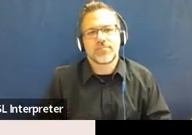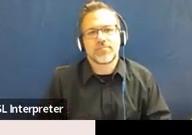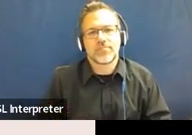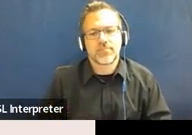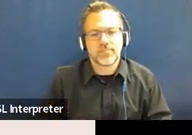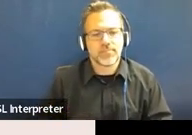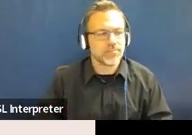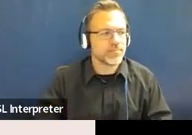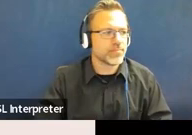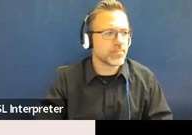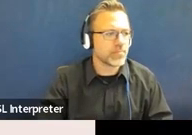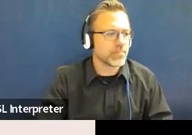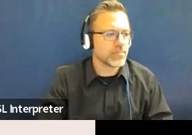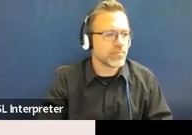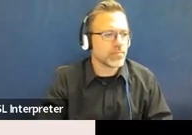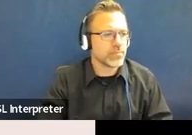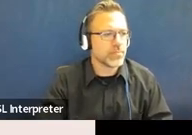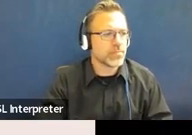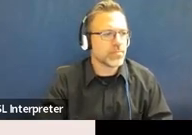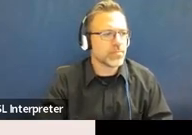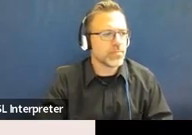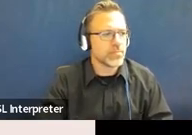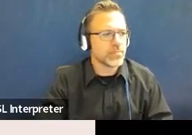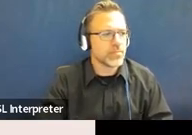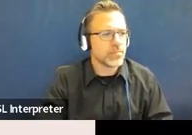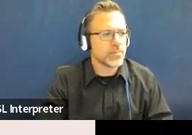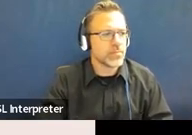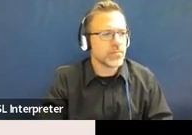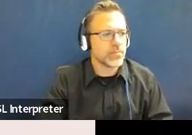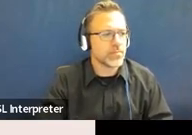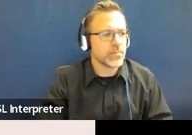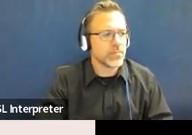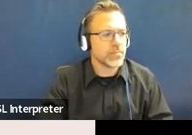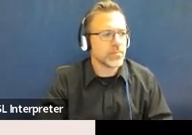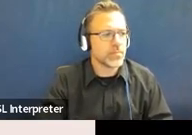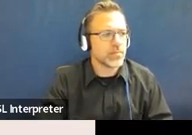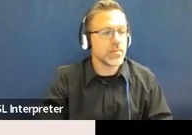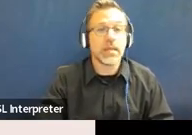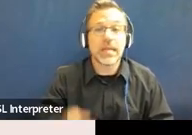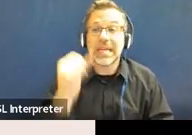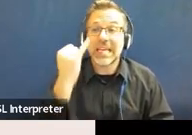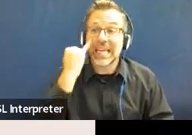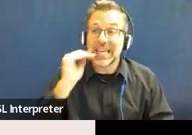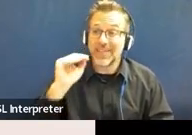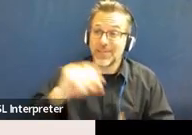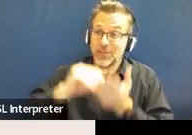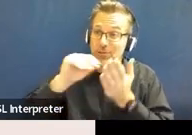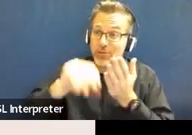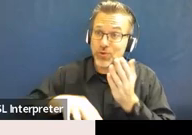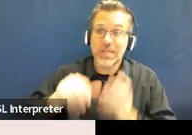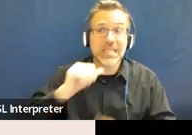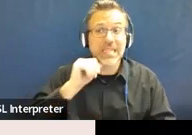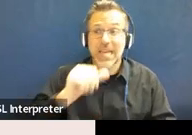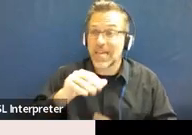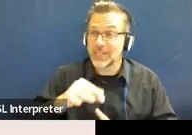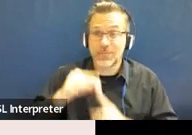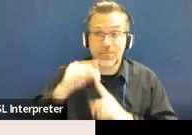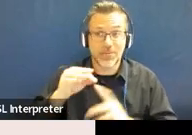So if the child is not a special education student. So if the child who has not been determined to be eligible.